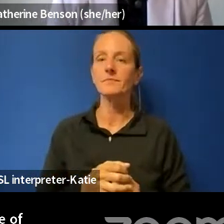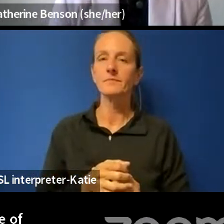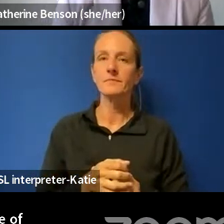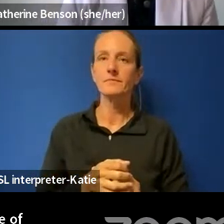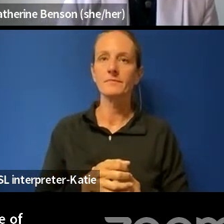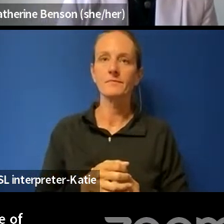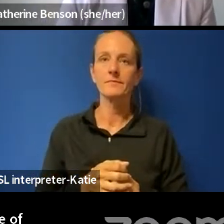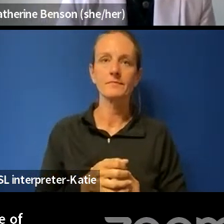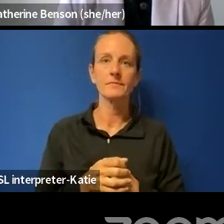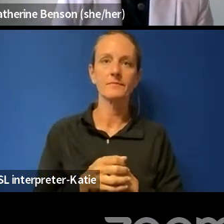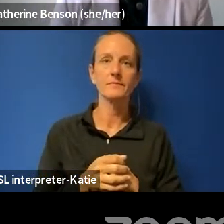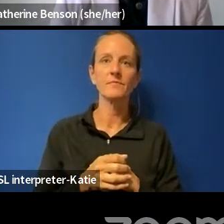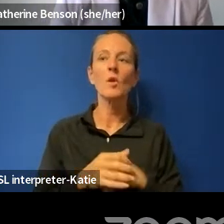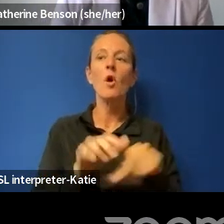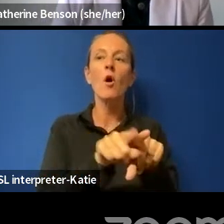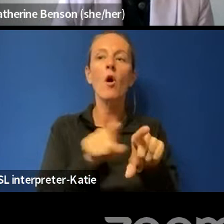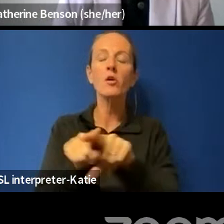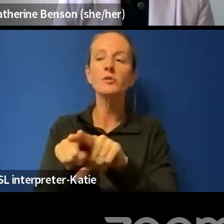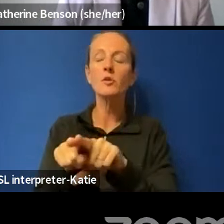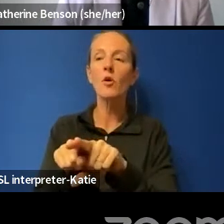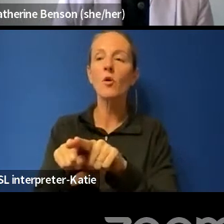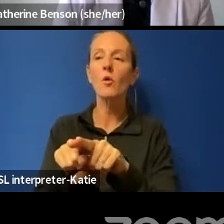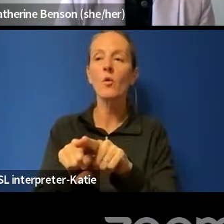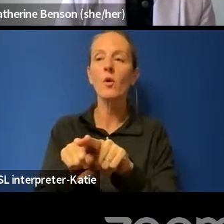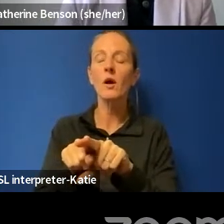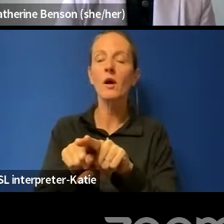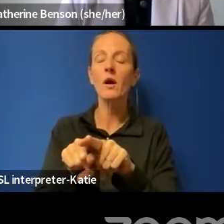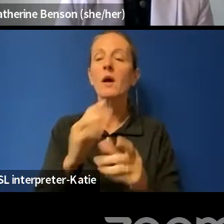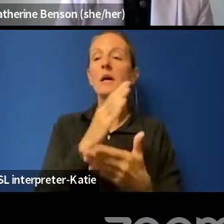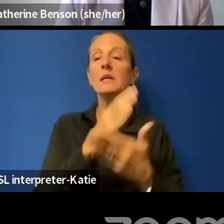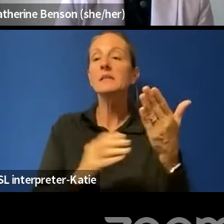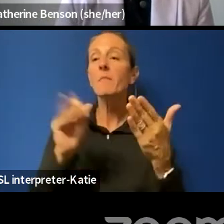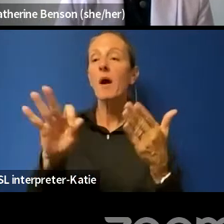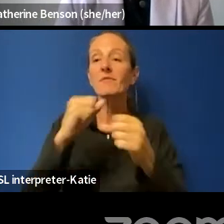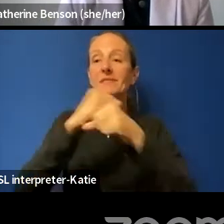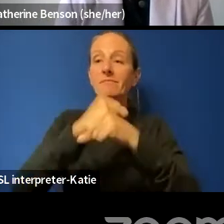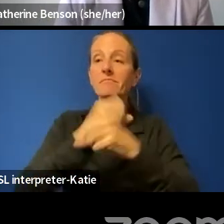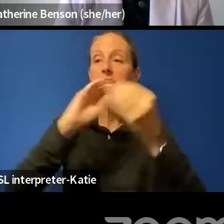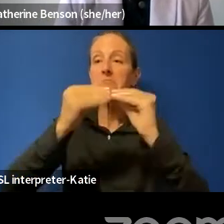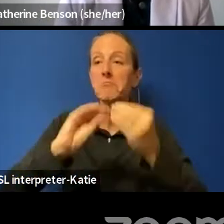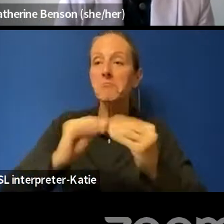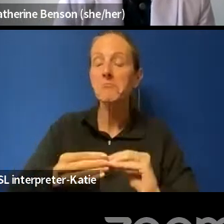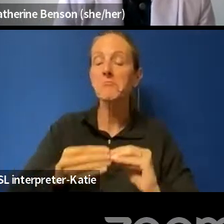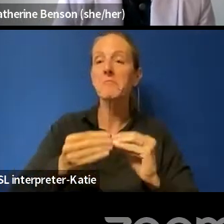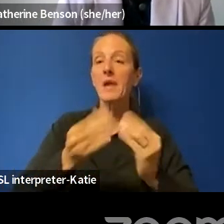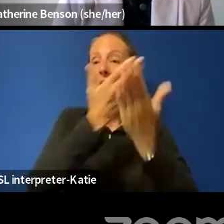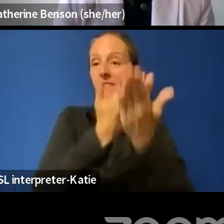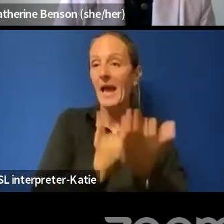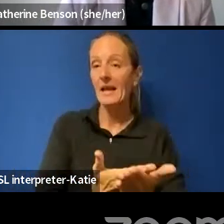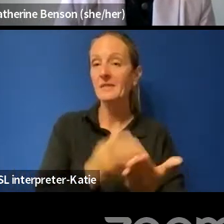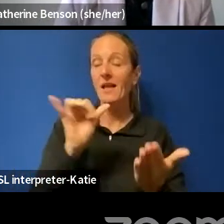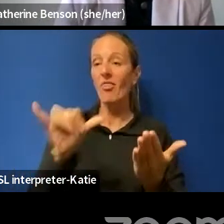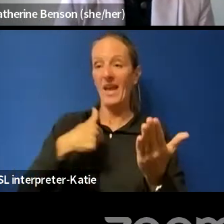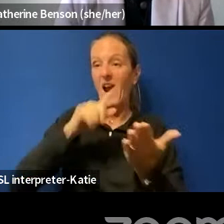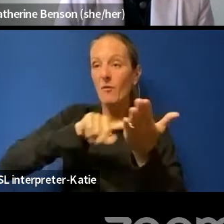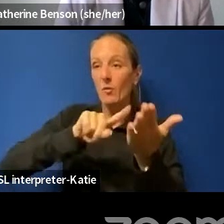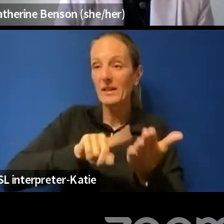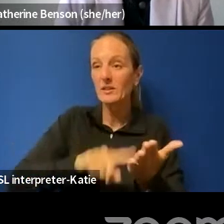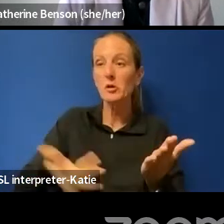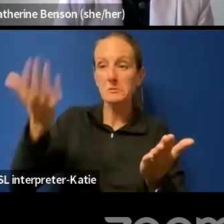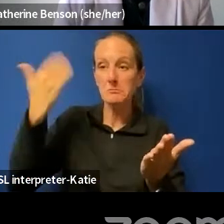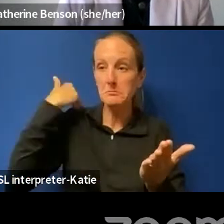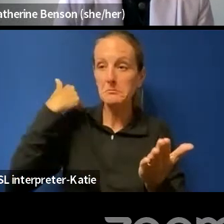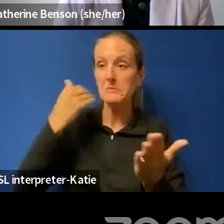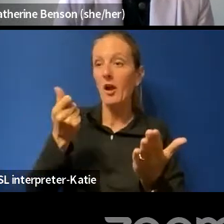And also, some of the statistics and facts that I had researched at the time a few years